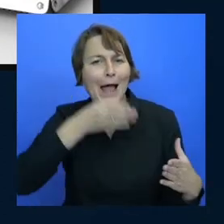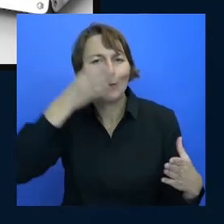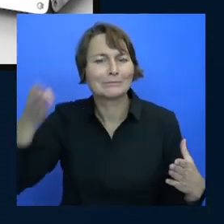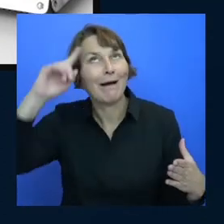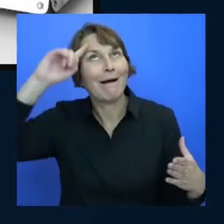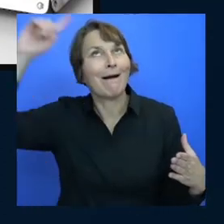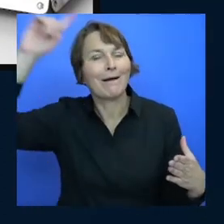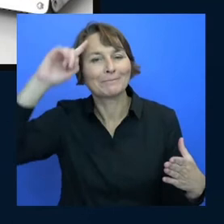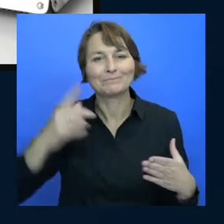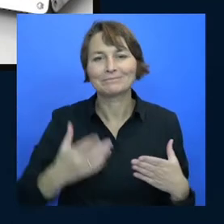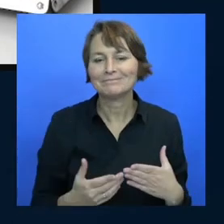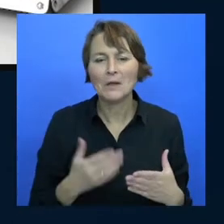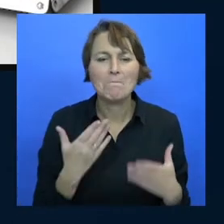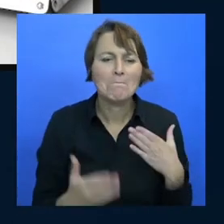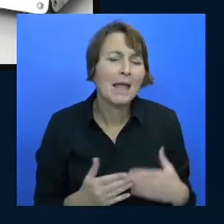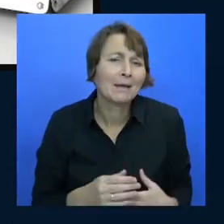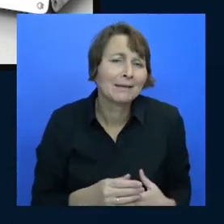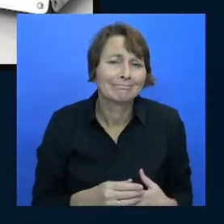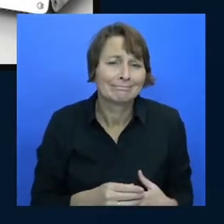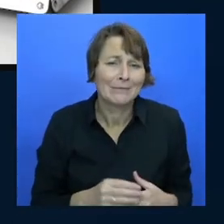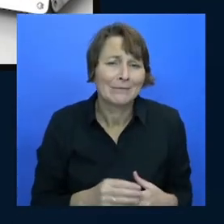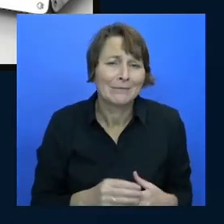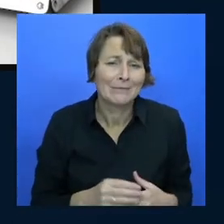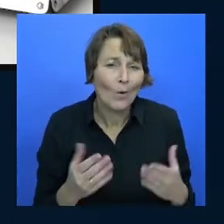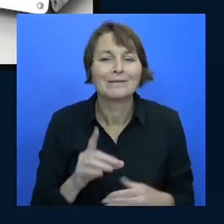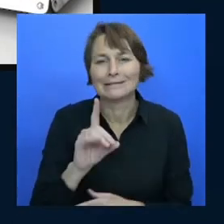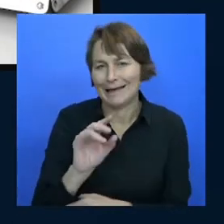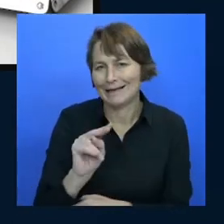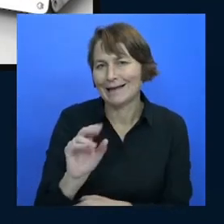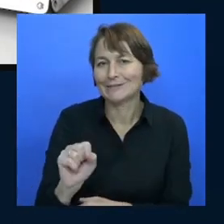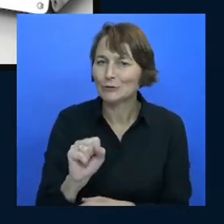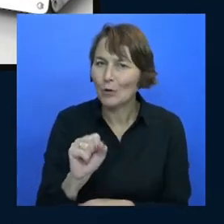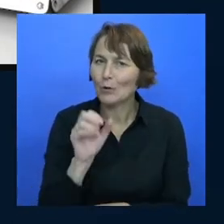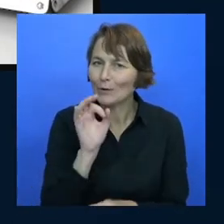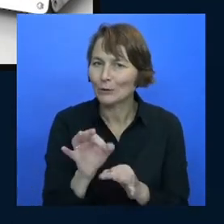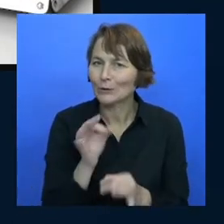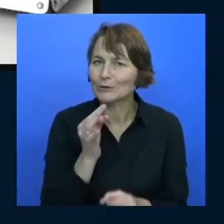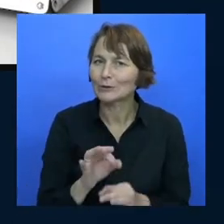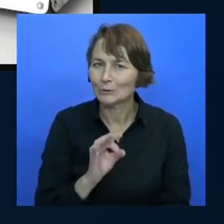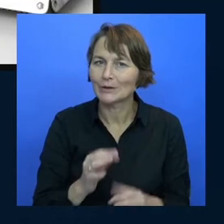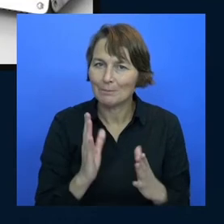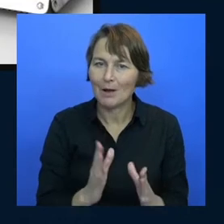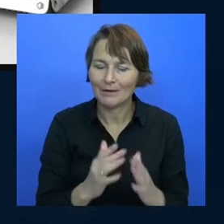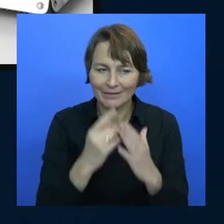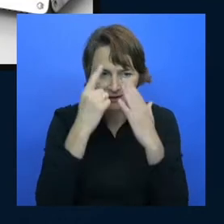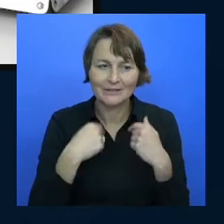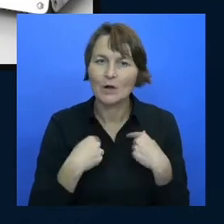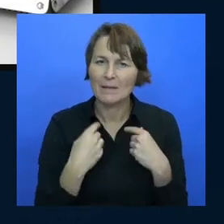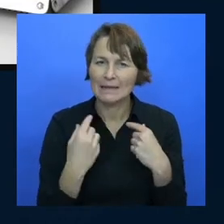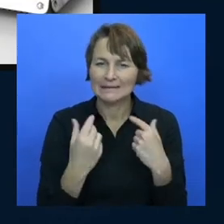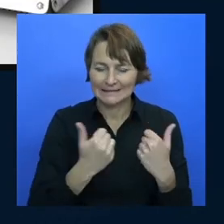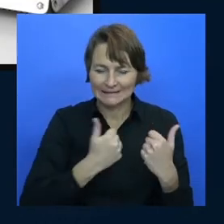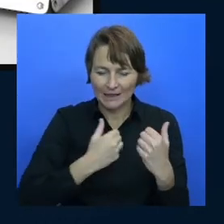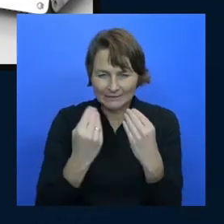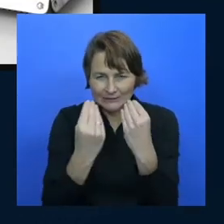these are the questions these are the questions we ask ourselves right and I think training ourselves to think about the